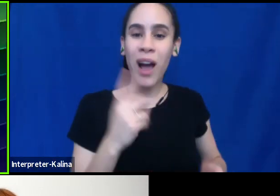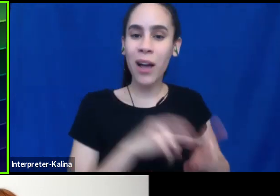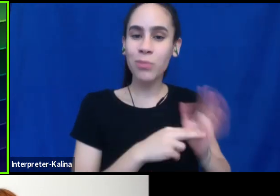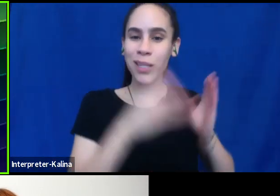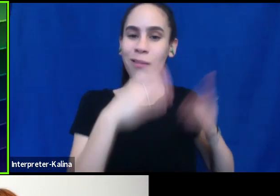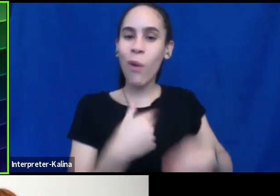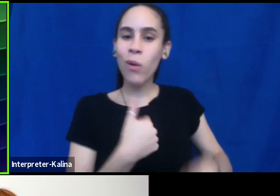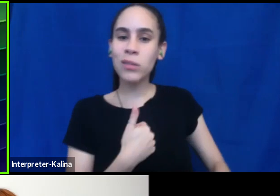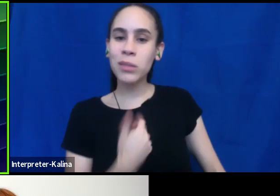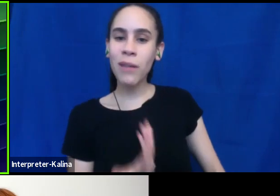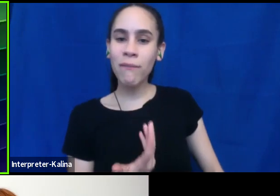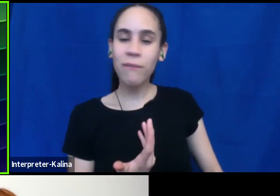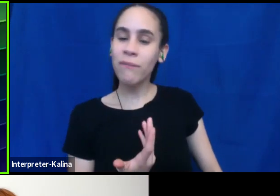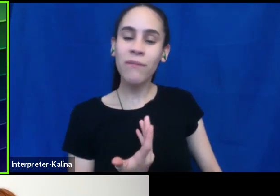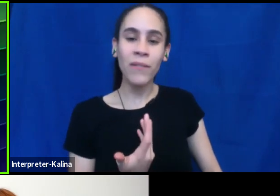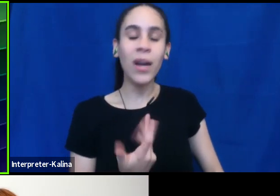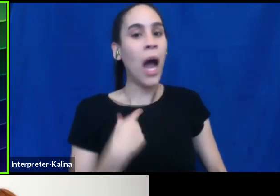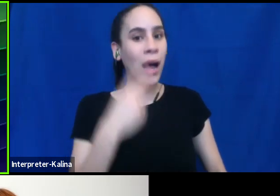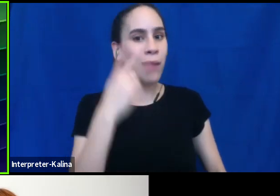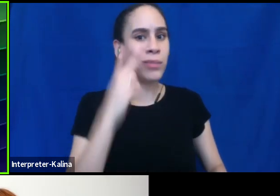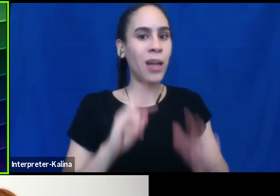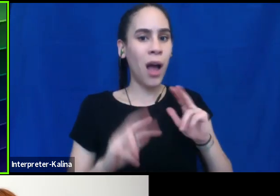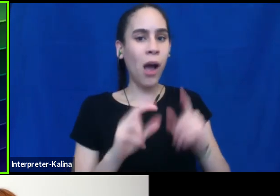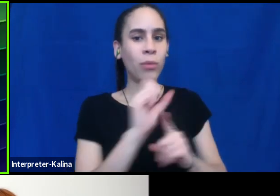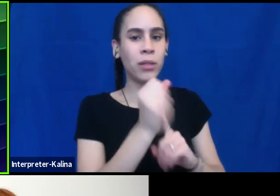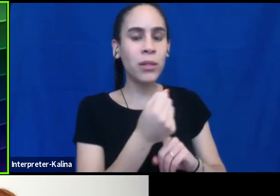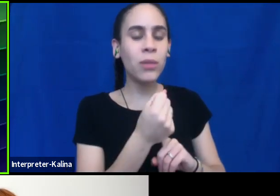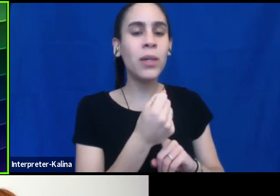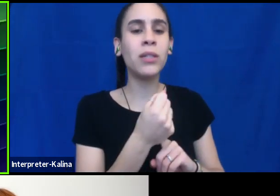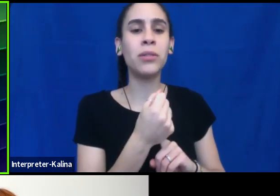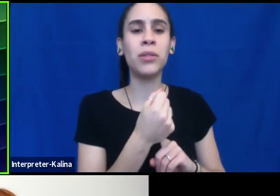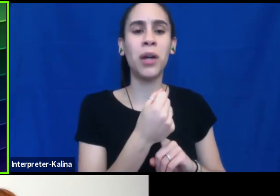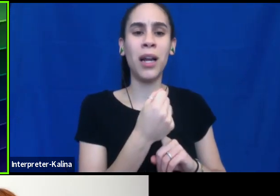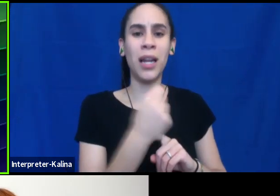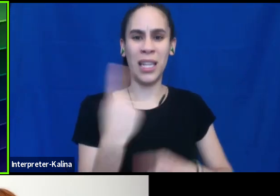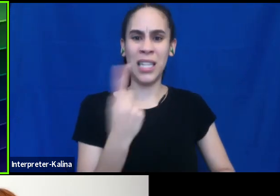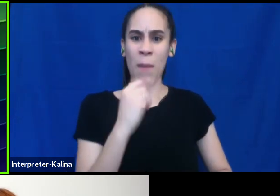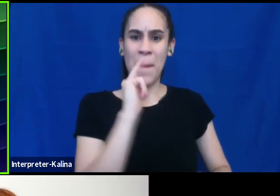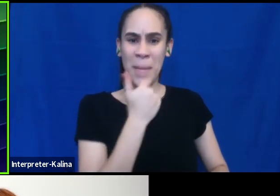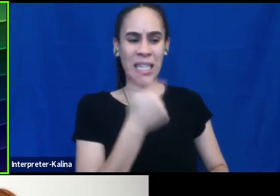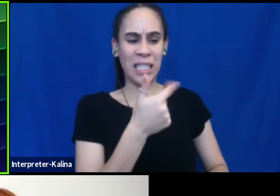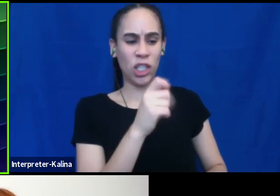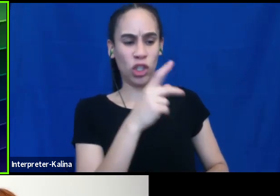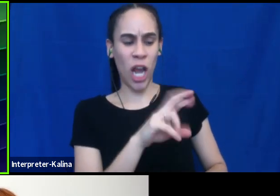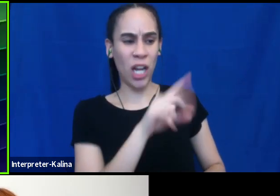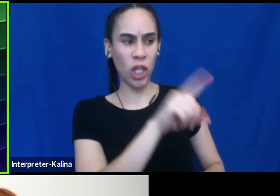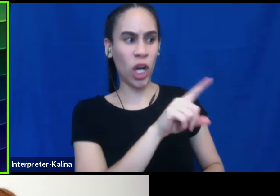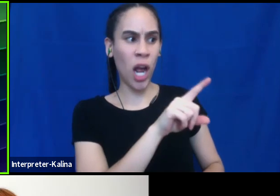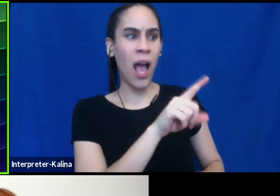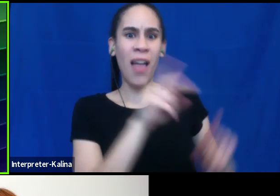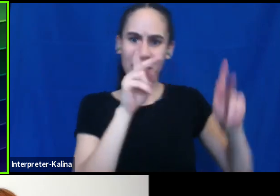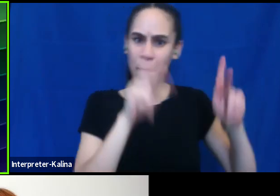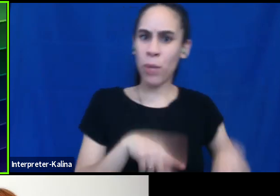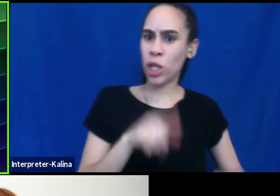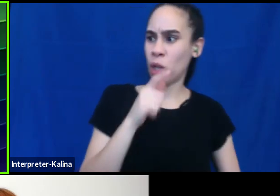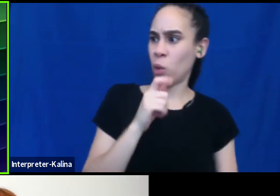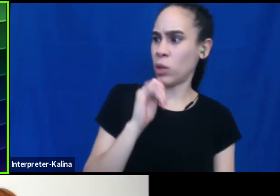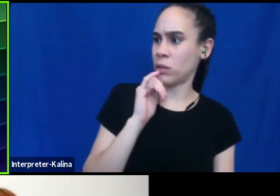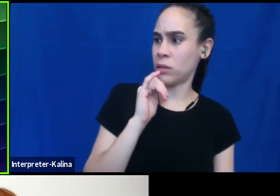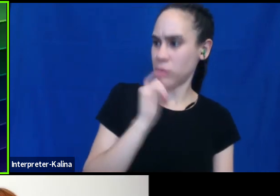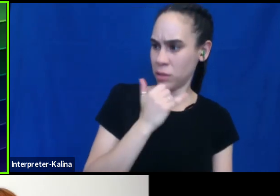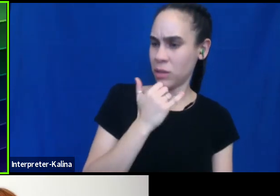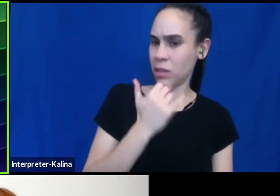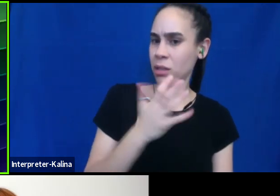I've been, I've seen awkward situations where like someone misgenders someone and then the person who was misgendered is actually, you know, um,